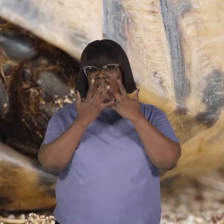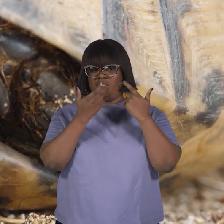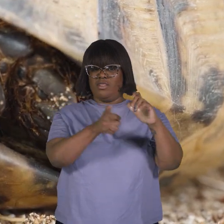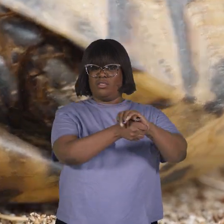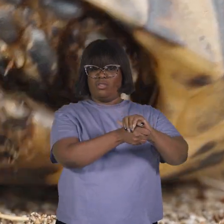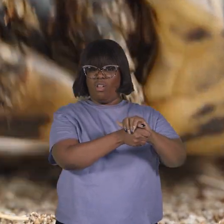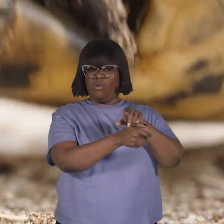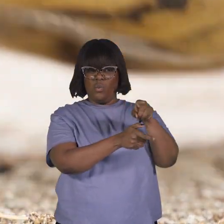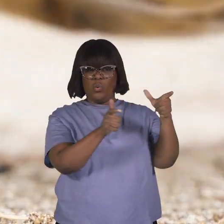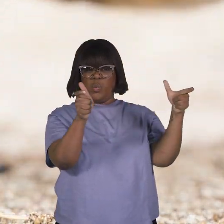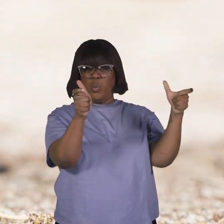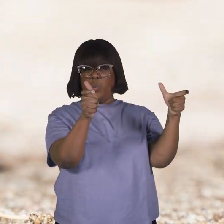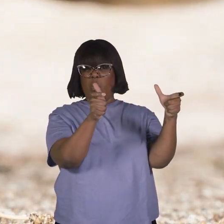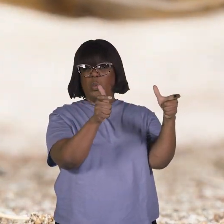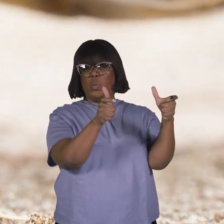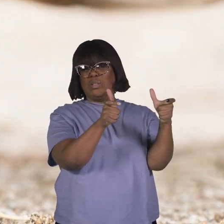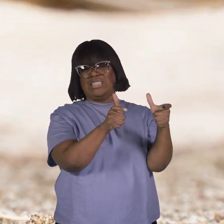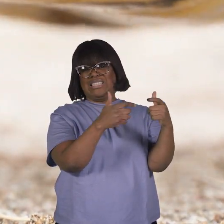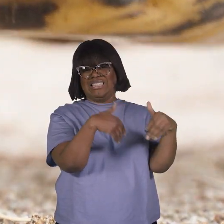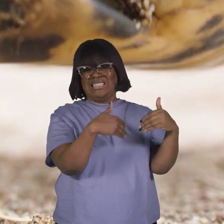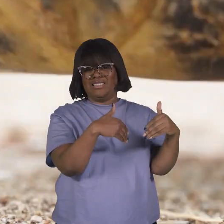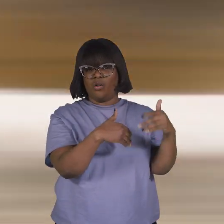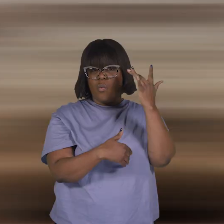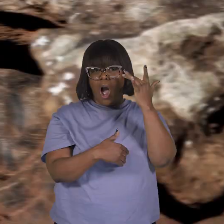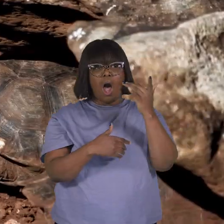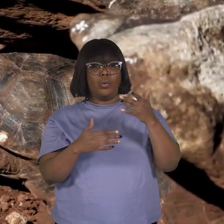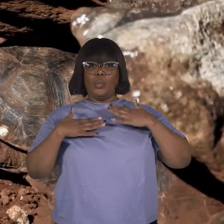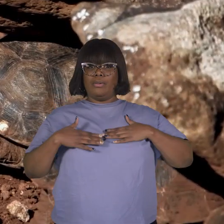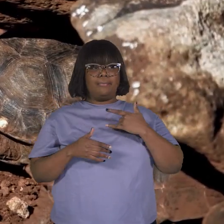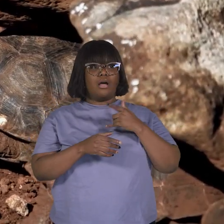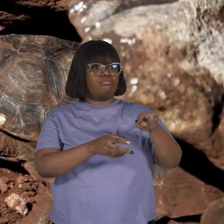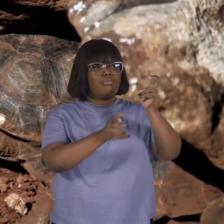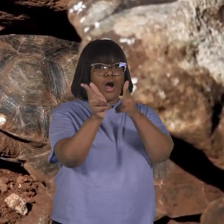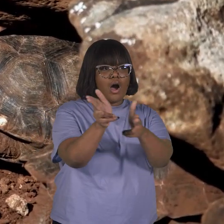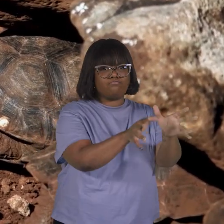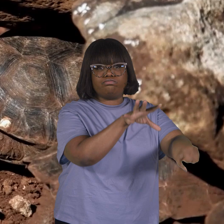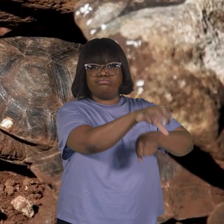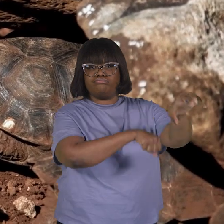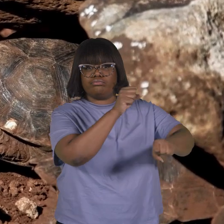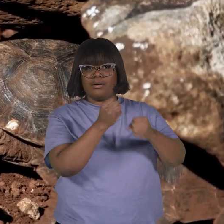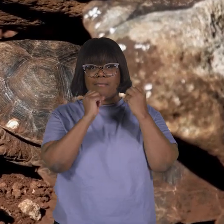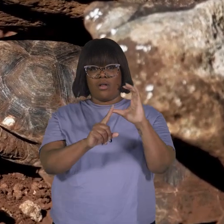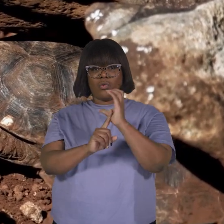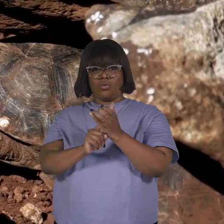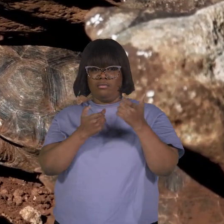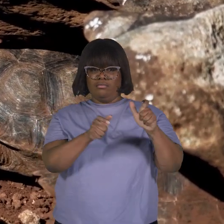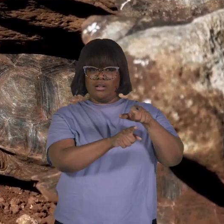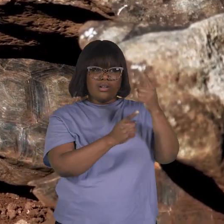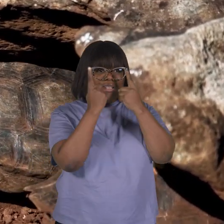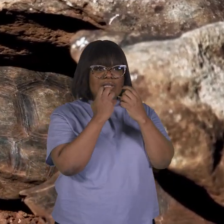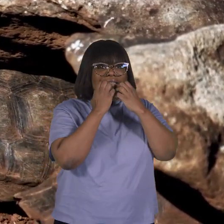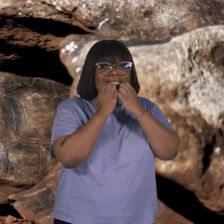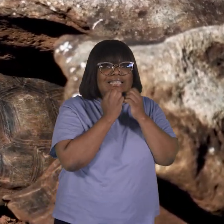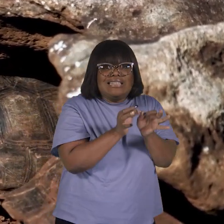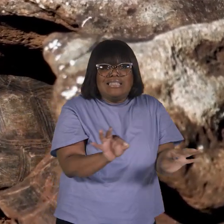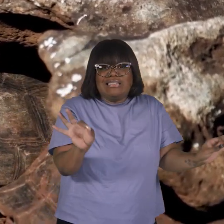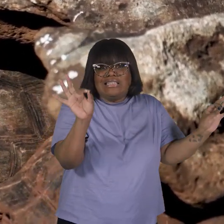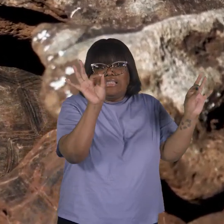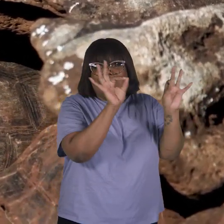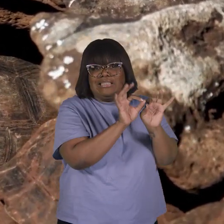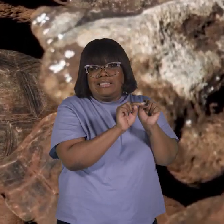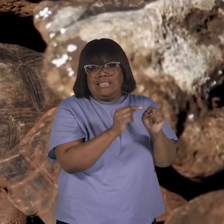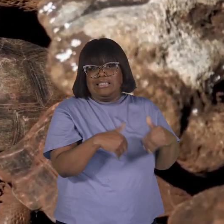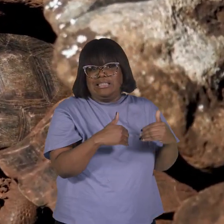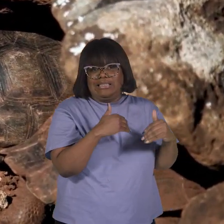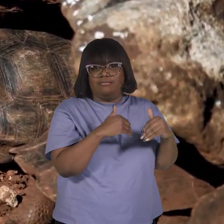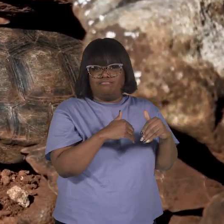species are endangered because humans have hunted them. In many cultures, tortoises have been considered a delicacy, a